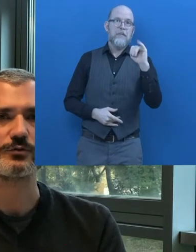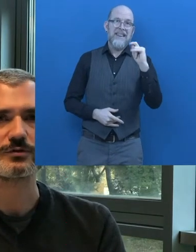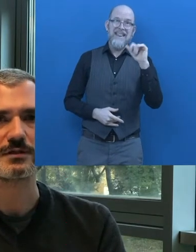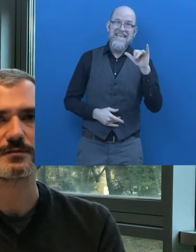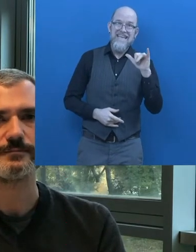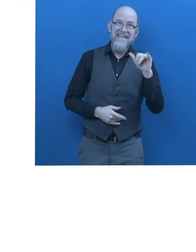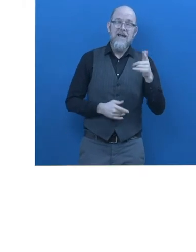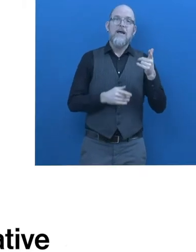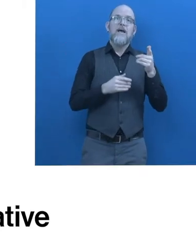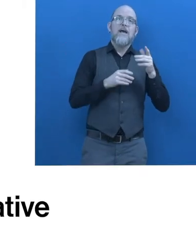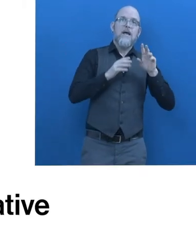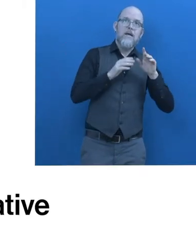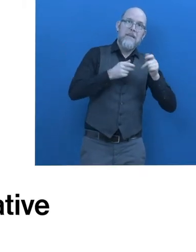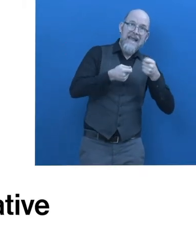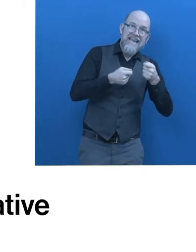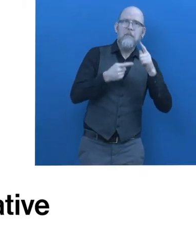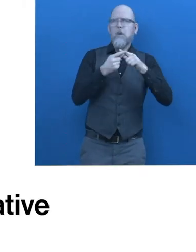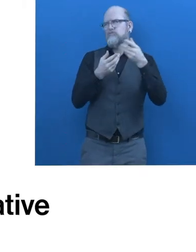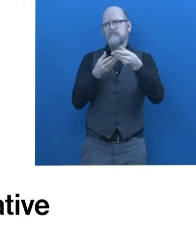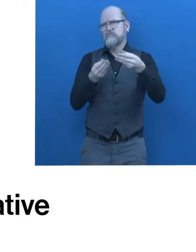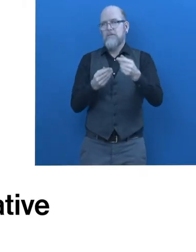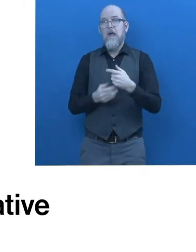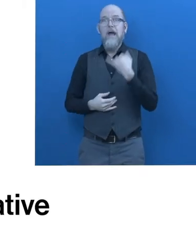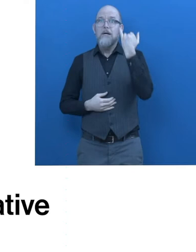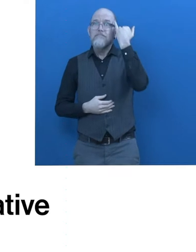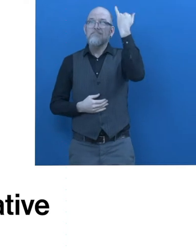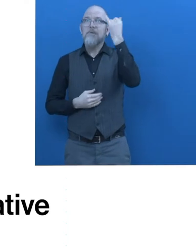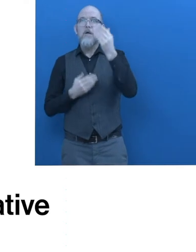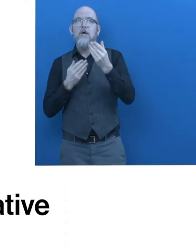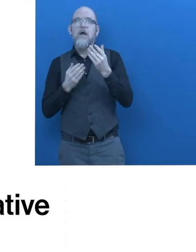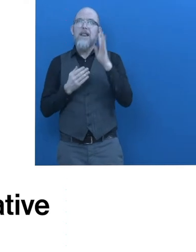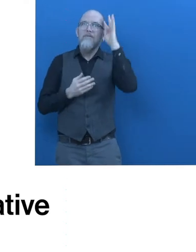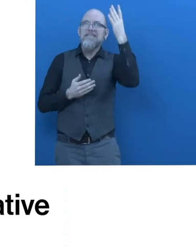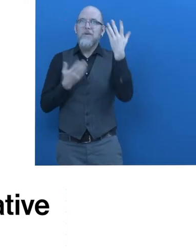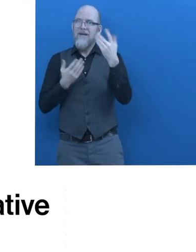tracking solutions. What is unique and innovative about Poilabs?